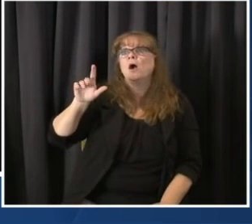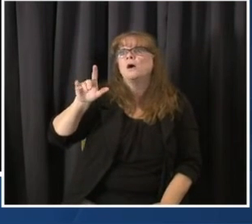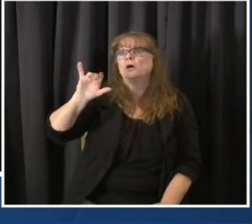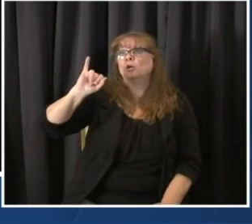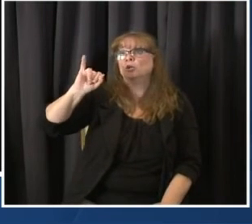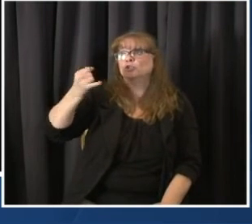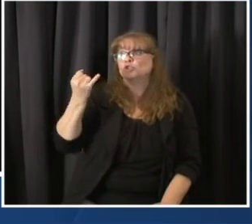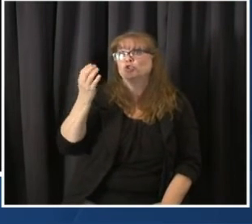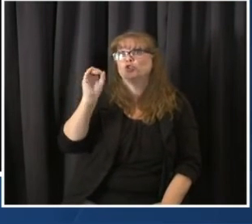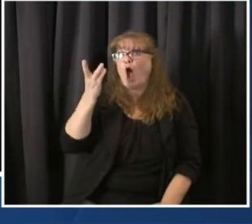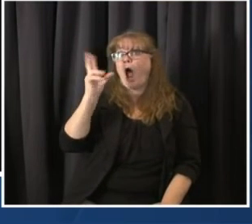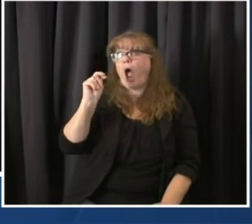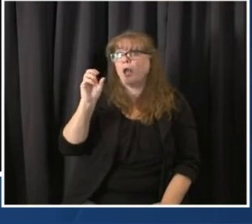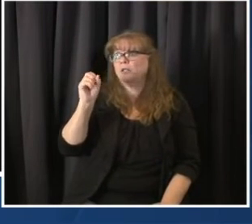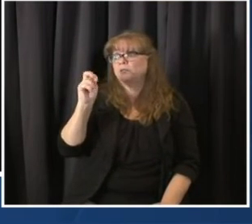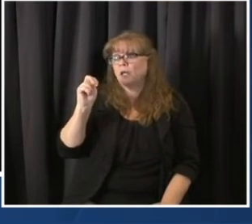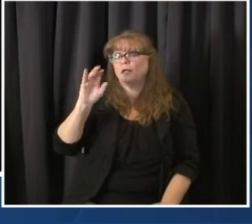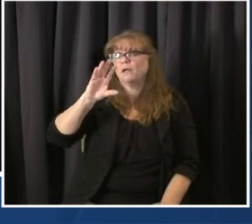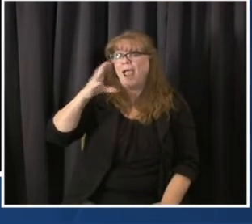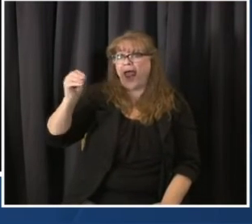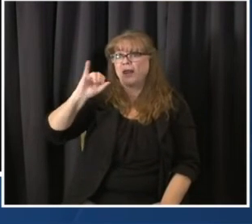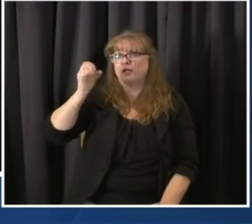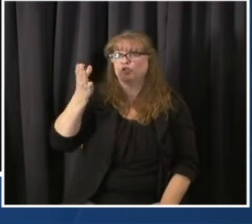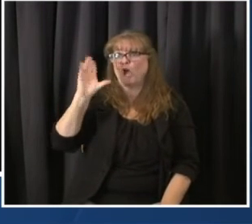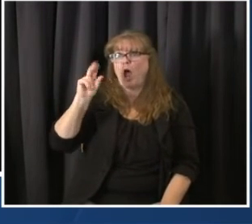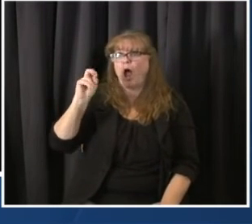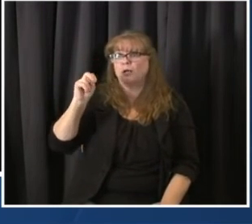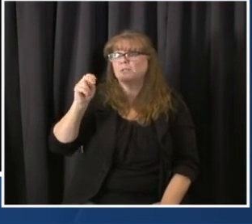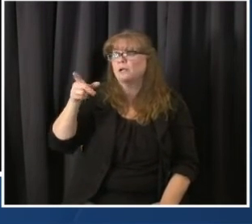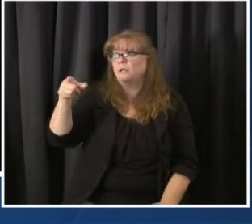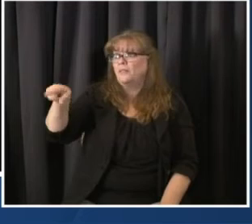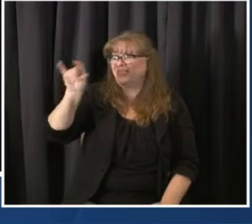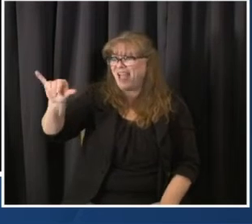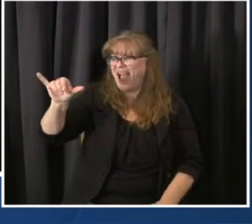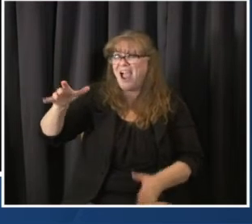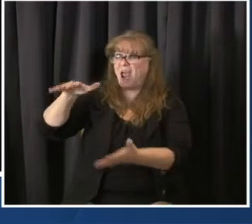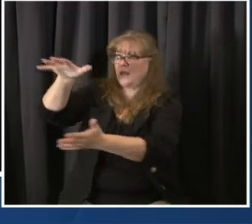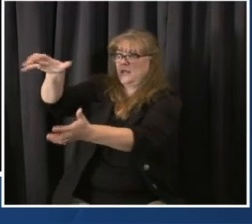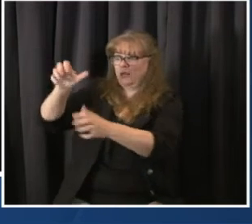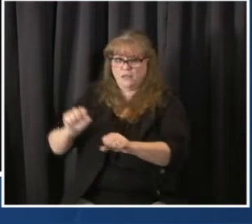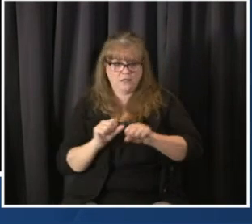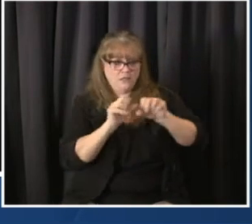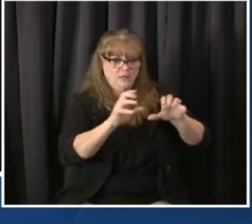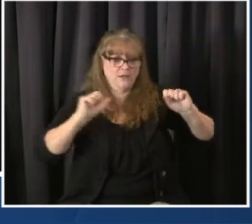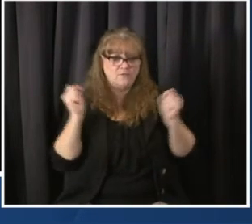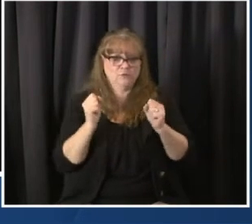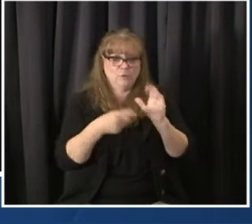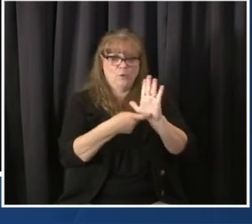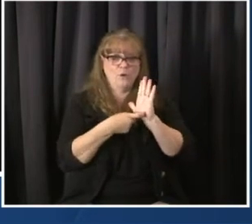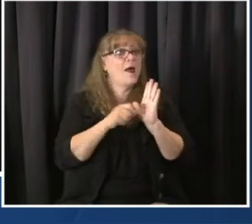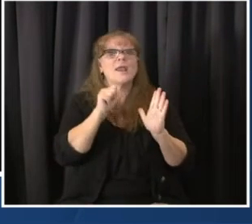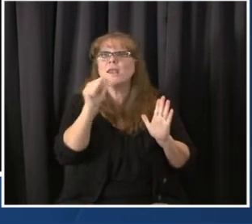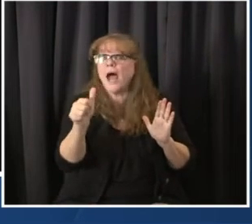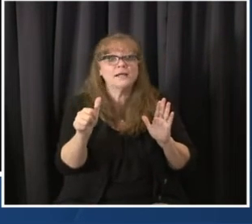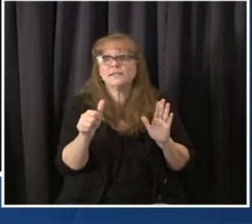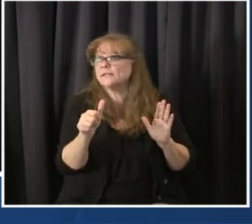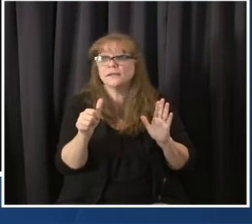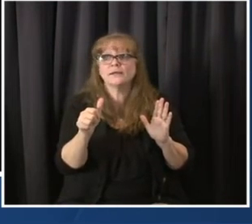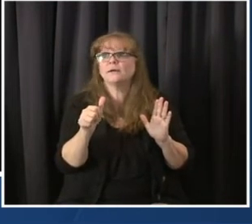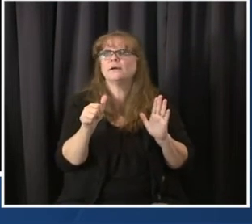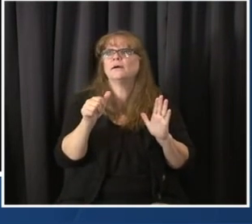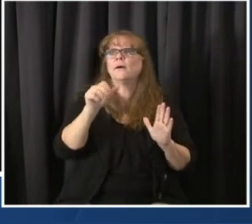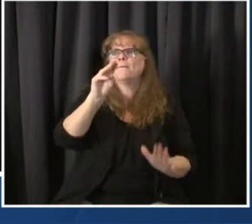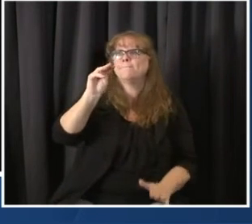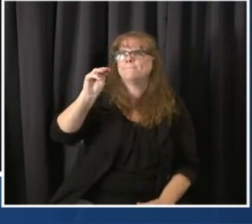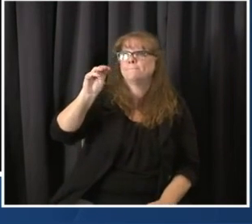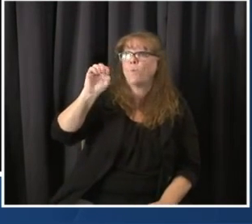conventional freezers. Really, the the the challenge is exclusively around the Pfizer vaccine with a very low temperatures.